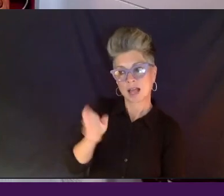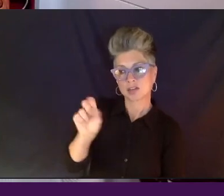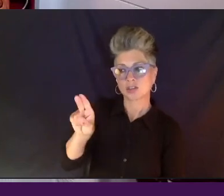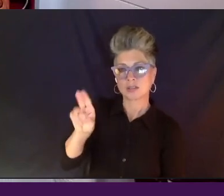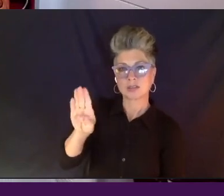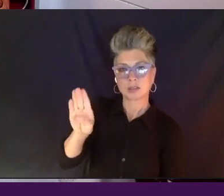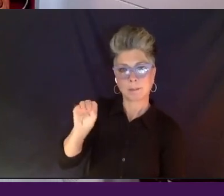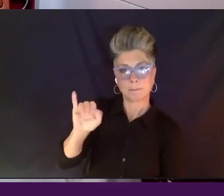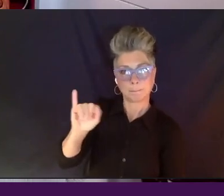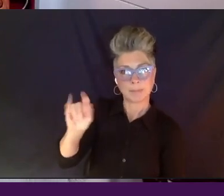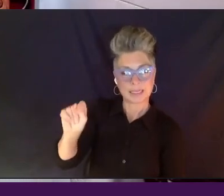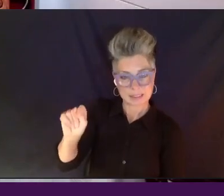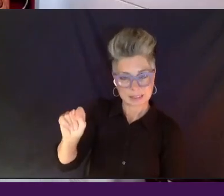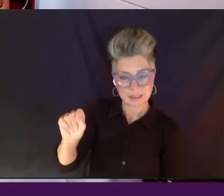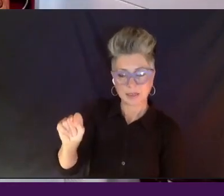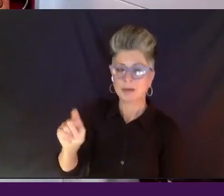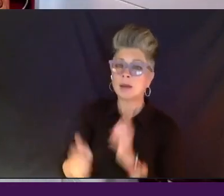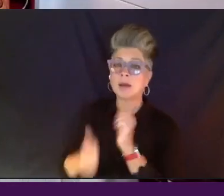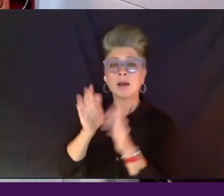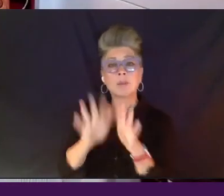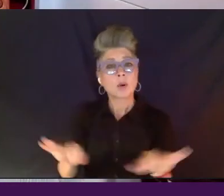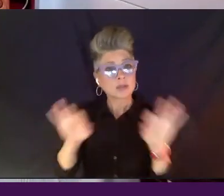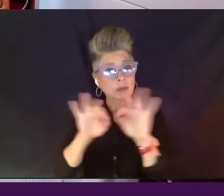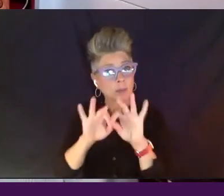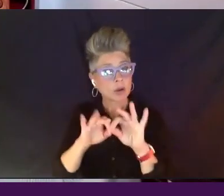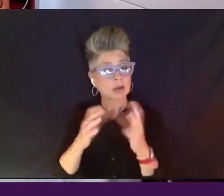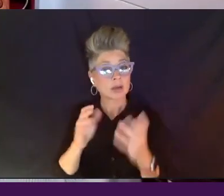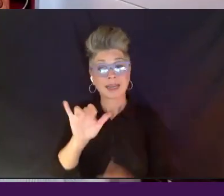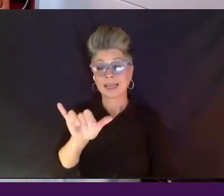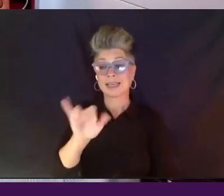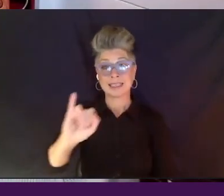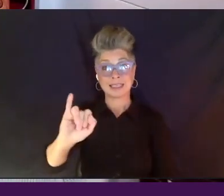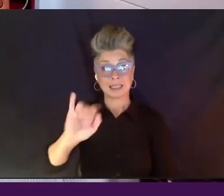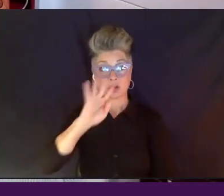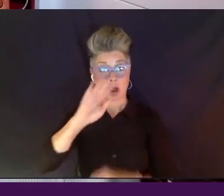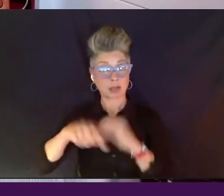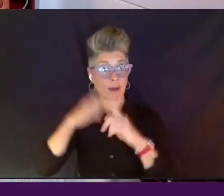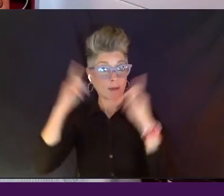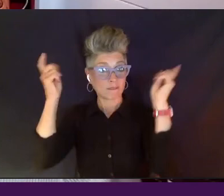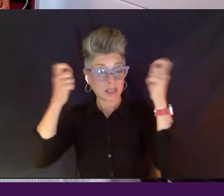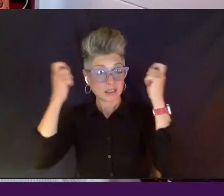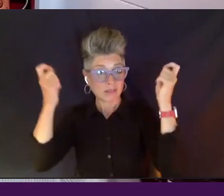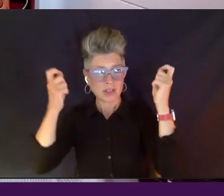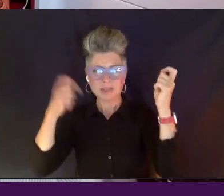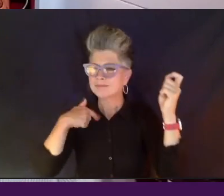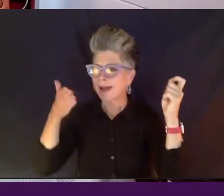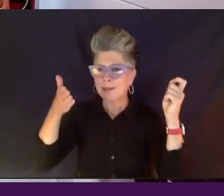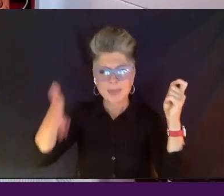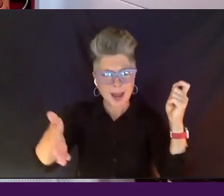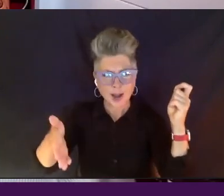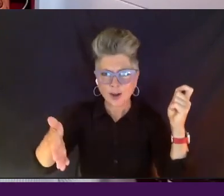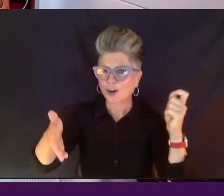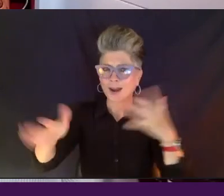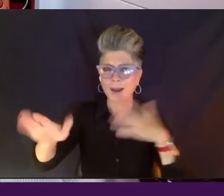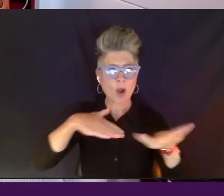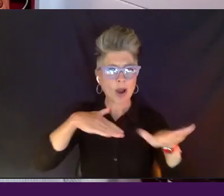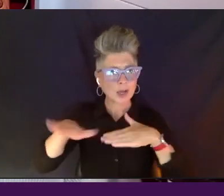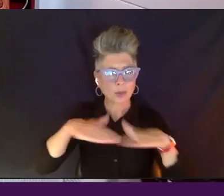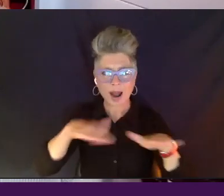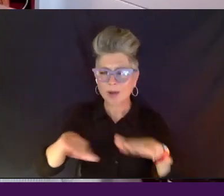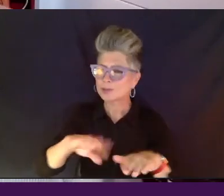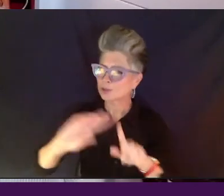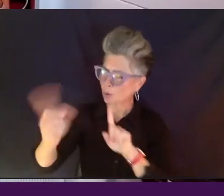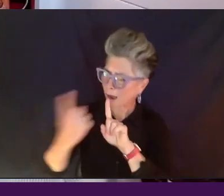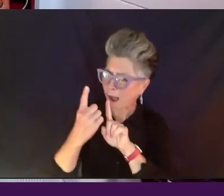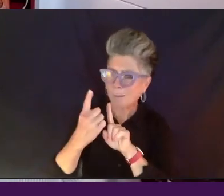talked about festivals. I'm at a lot of these festivals. I'm in these streets, so come talk to me. And